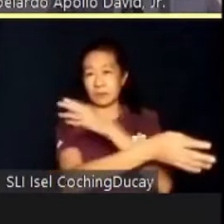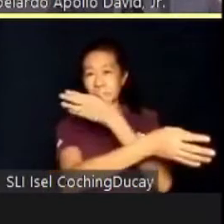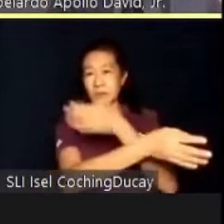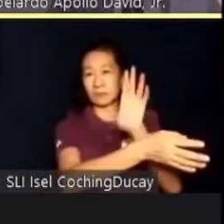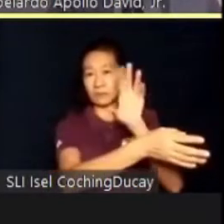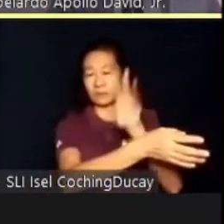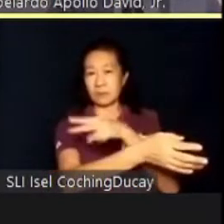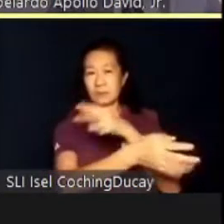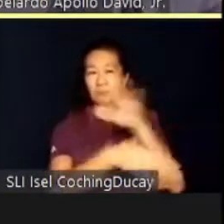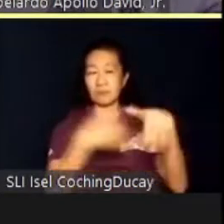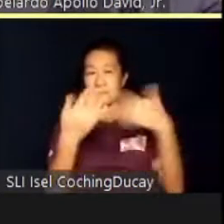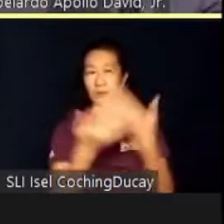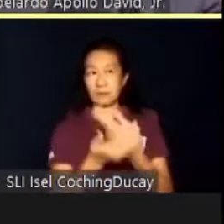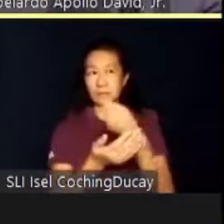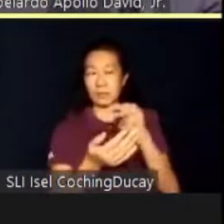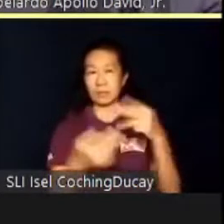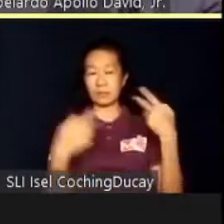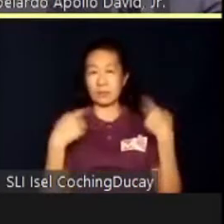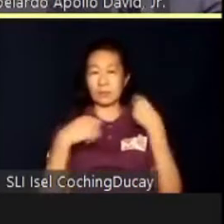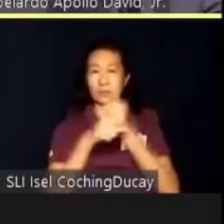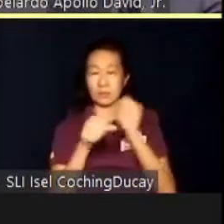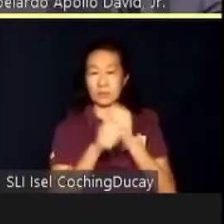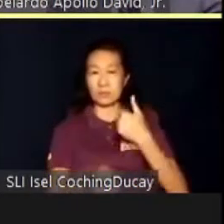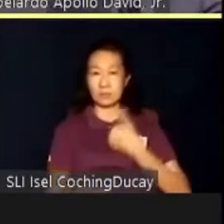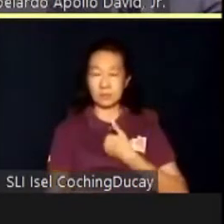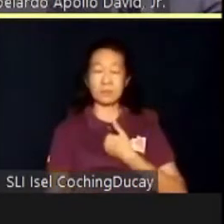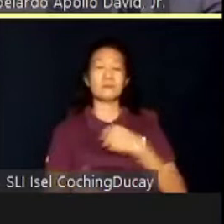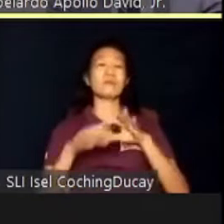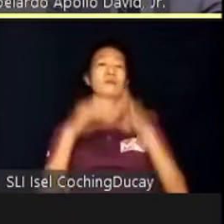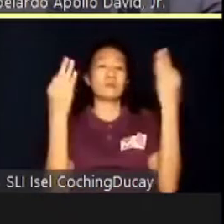All of them have made themselves and their families proud.